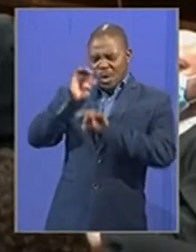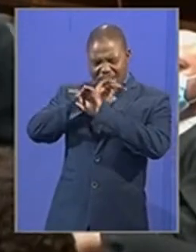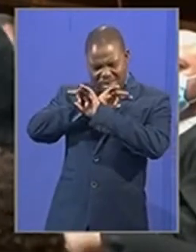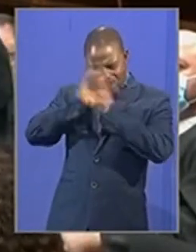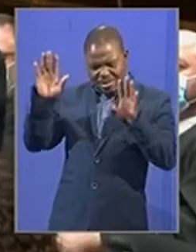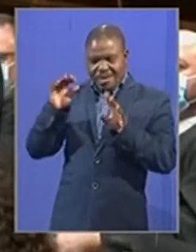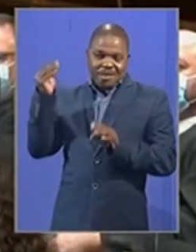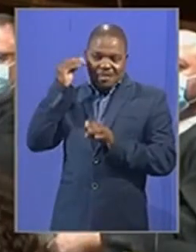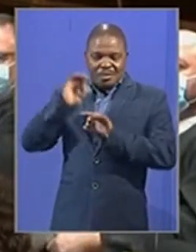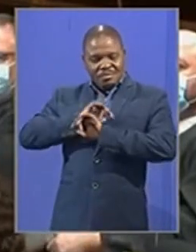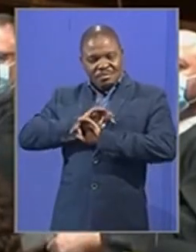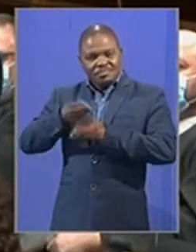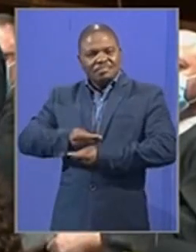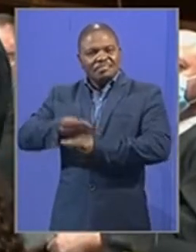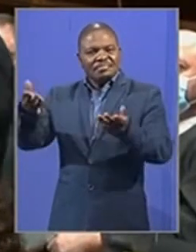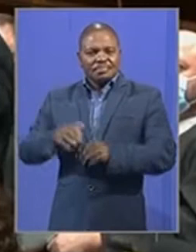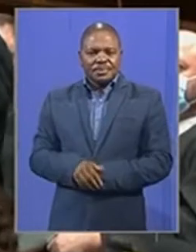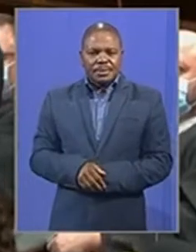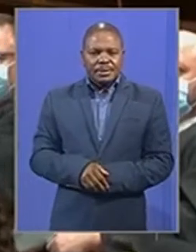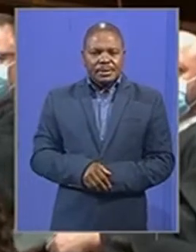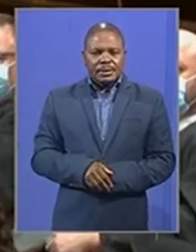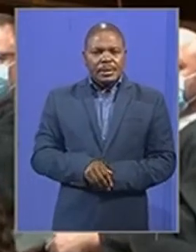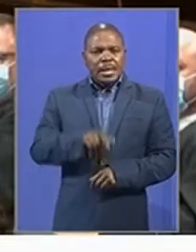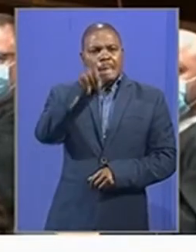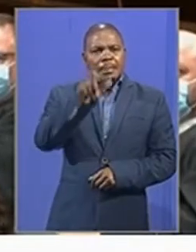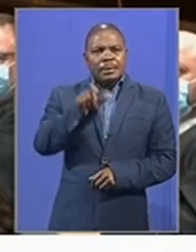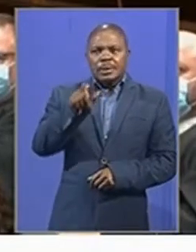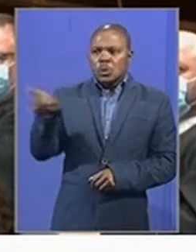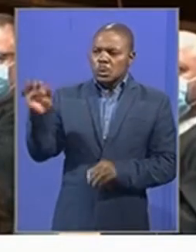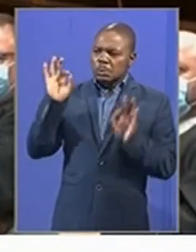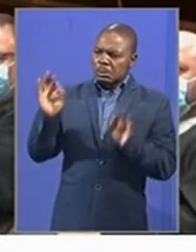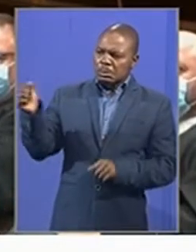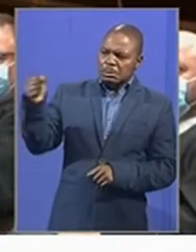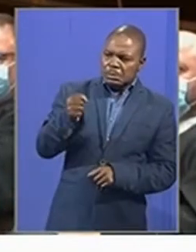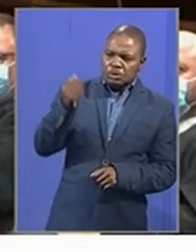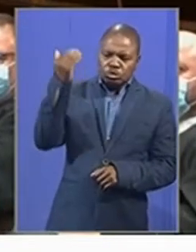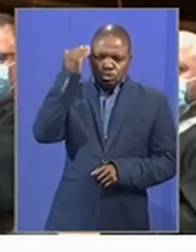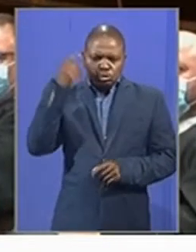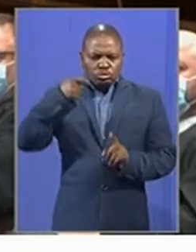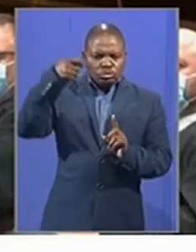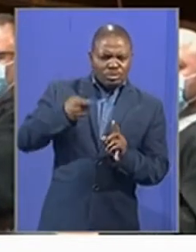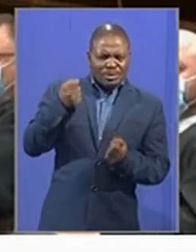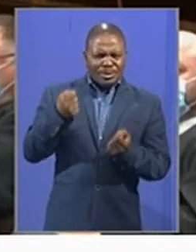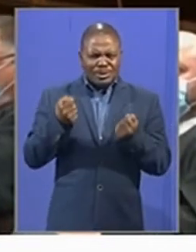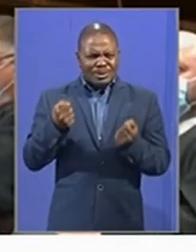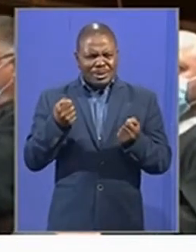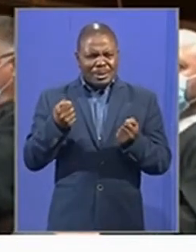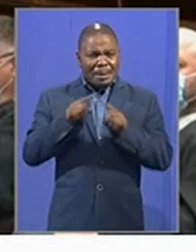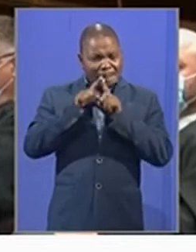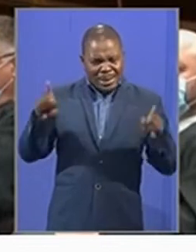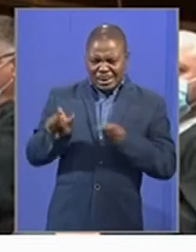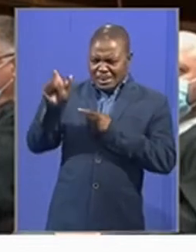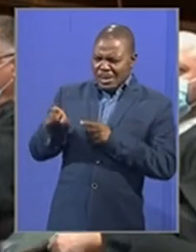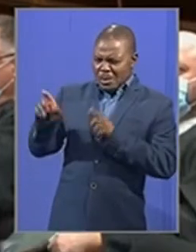How could somebody be qualified to prosecute a particular case If actually they are